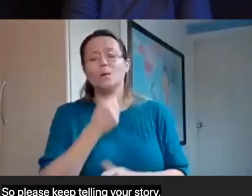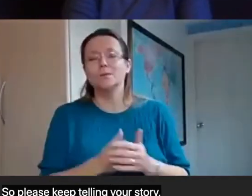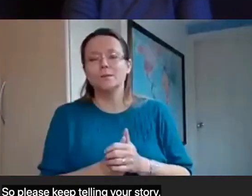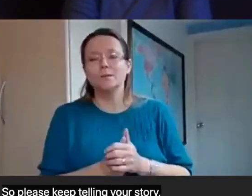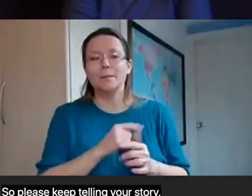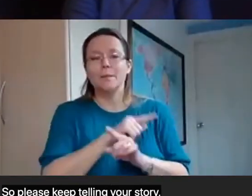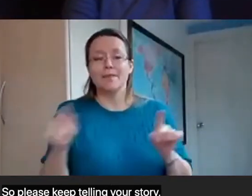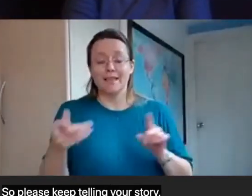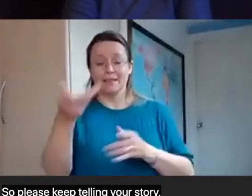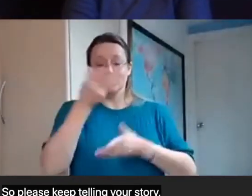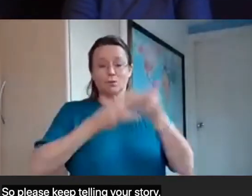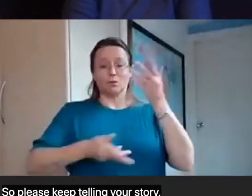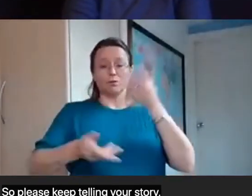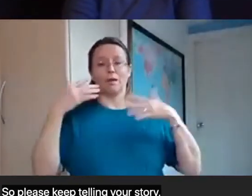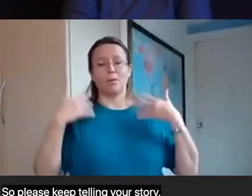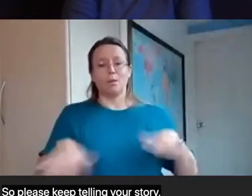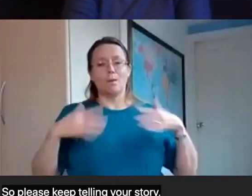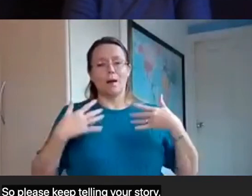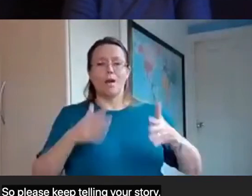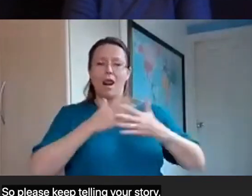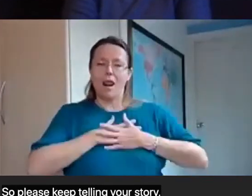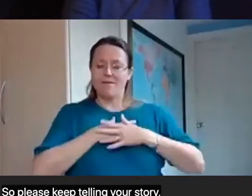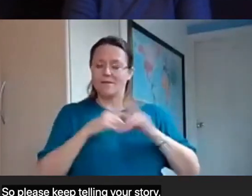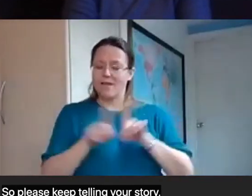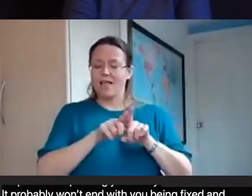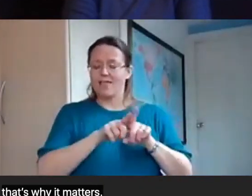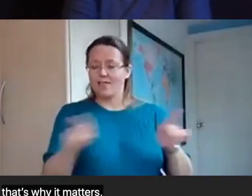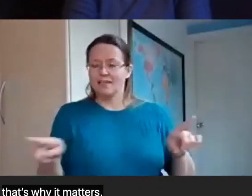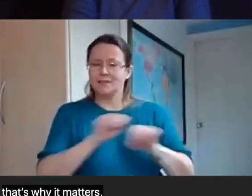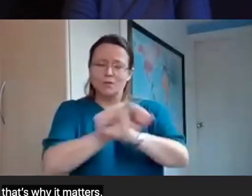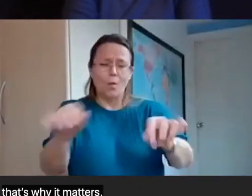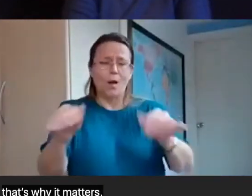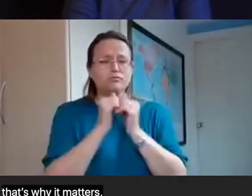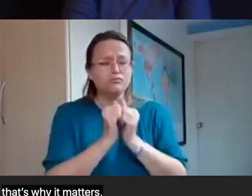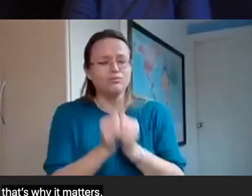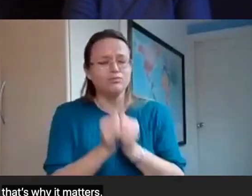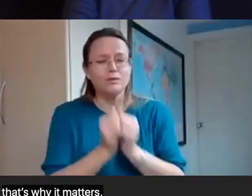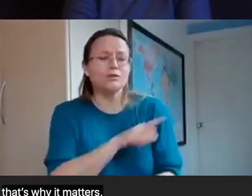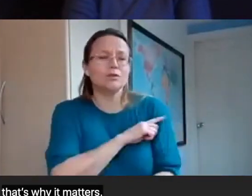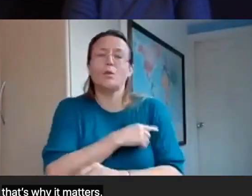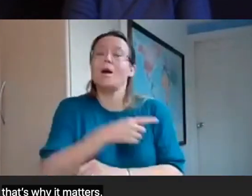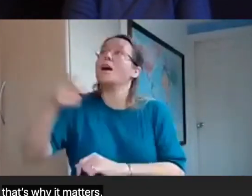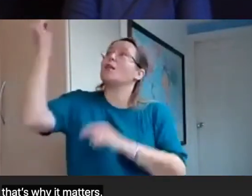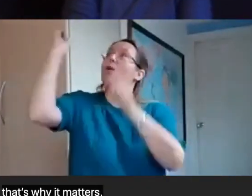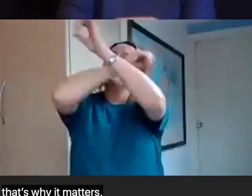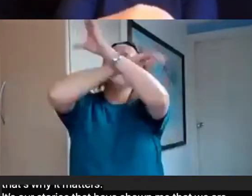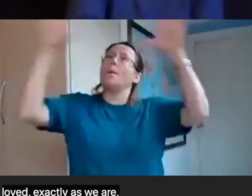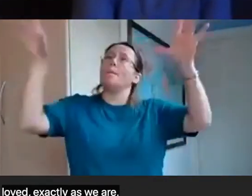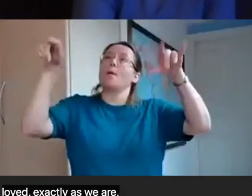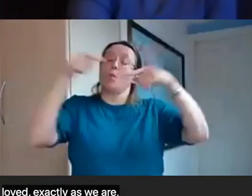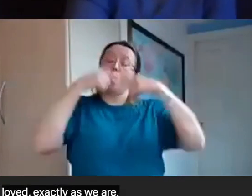me that we are loved exactly as we are. We each hold a precious piece of the bigger story of God, and it matters.